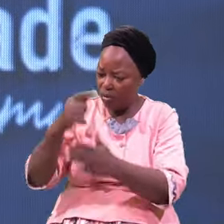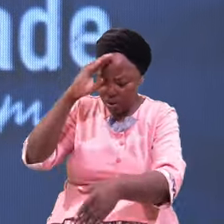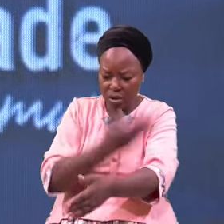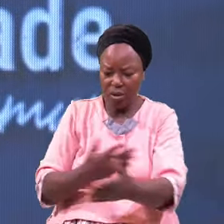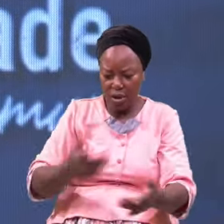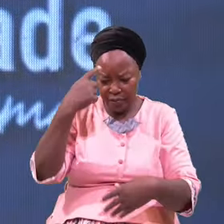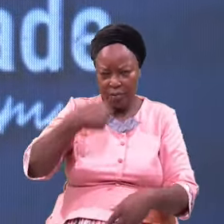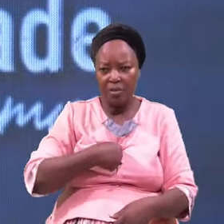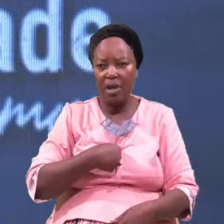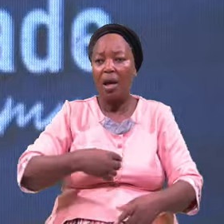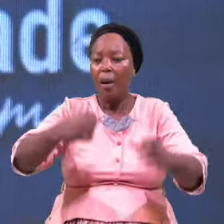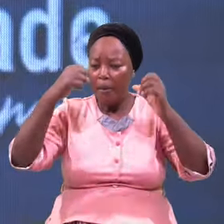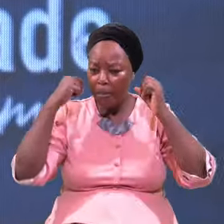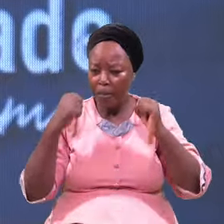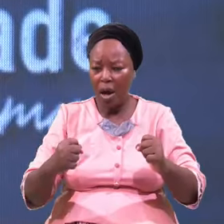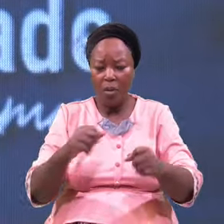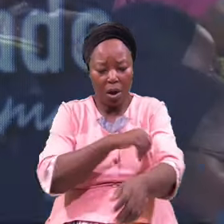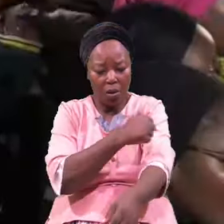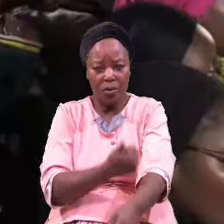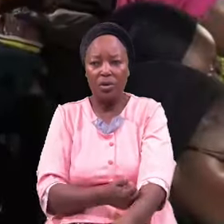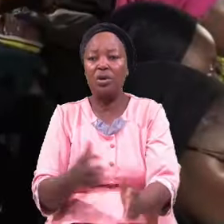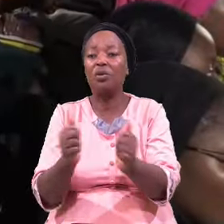Power Authority With God